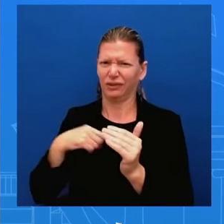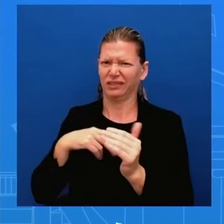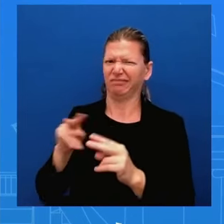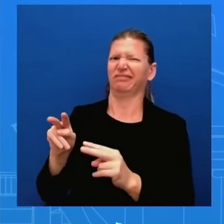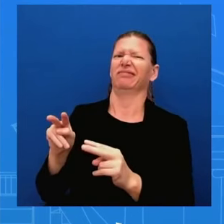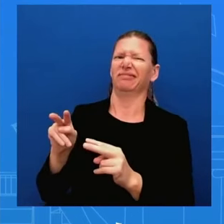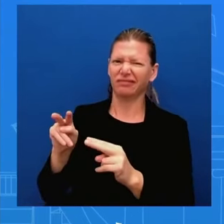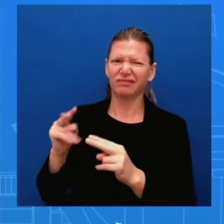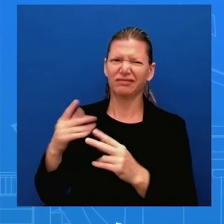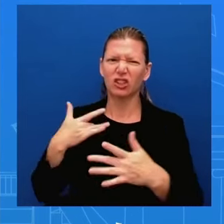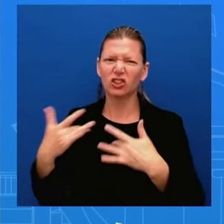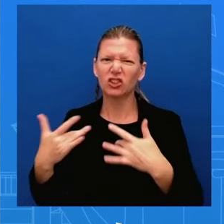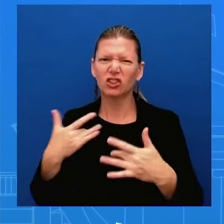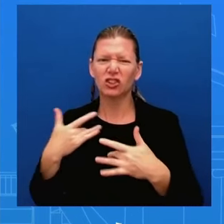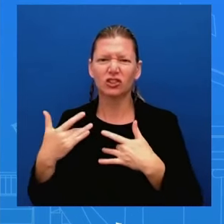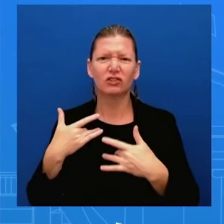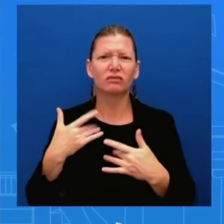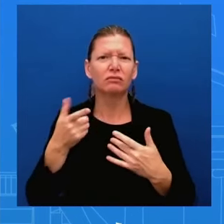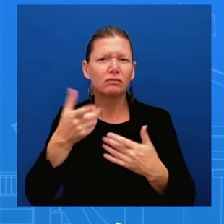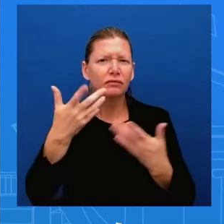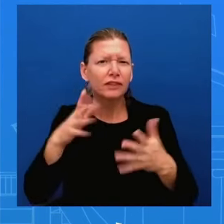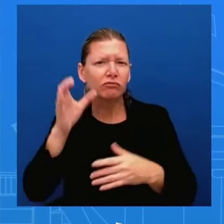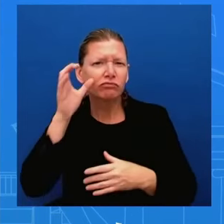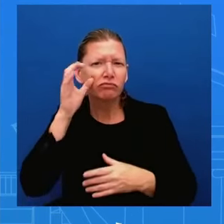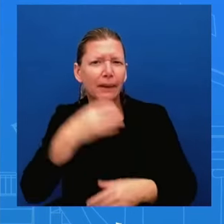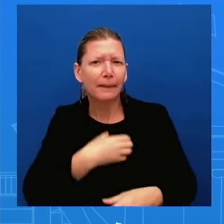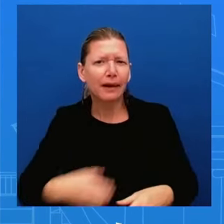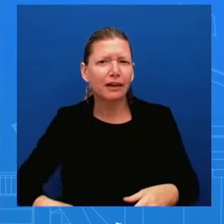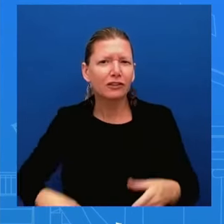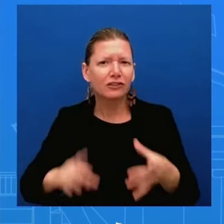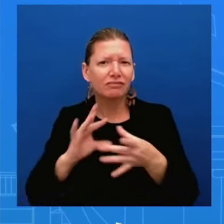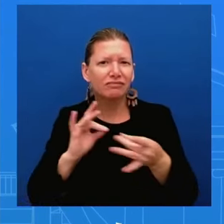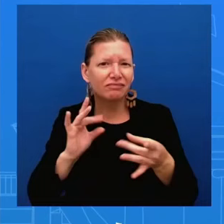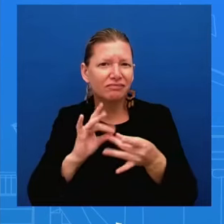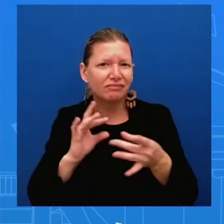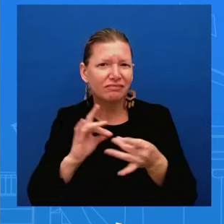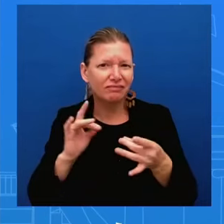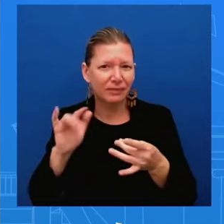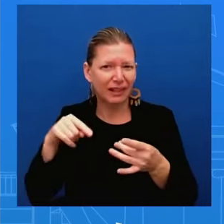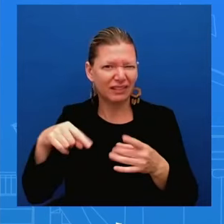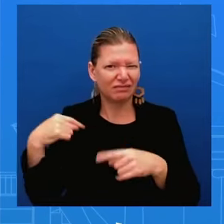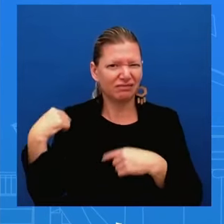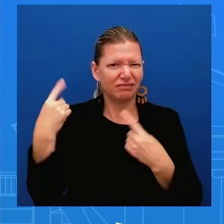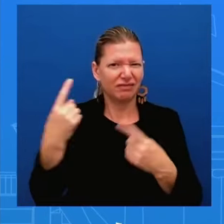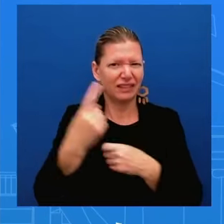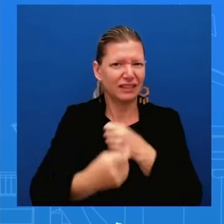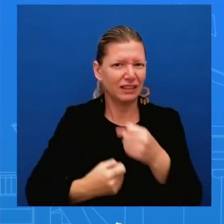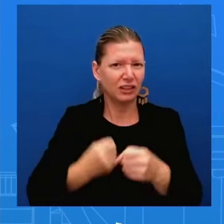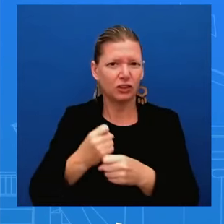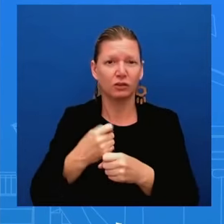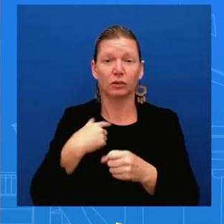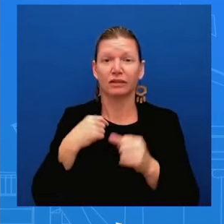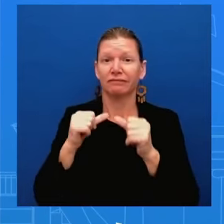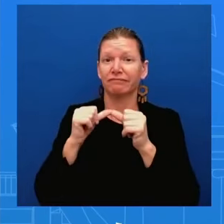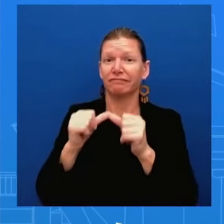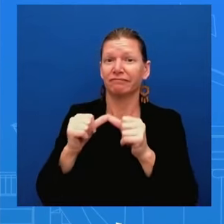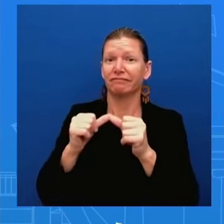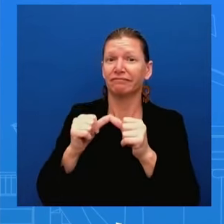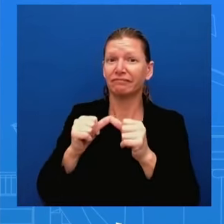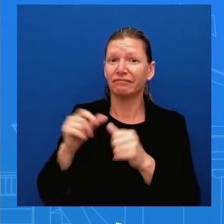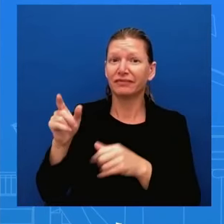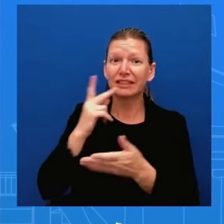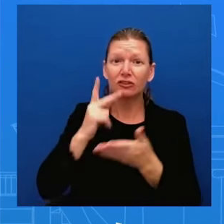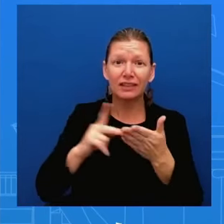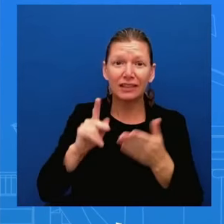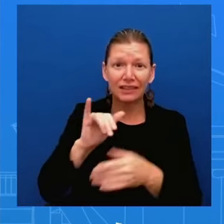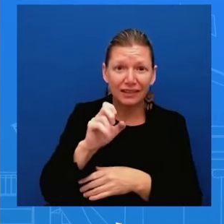and we've been also very consistent about that whether it's secretary yellen secretary blinken they've been the most recent um recent secretaries to have traveled uh